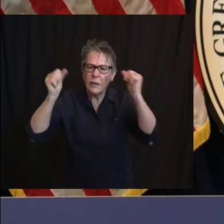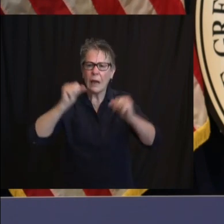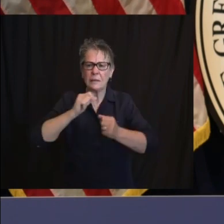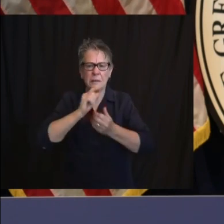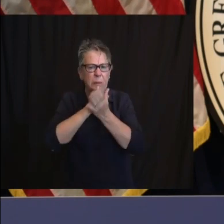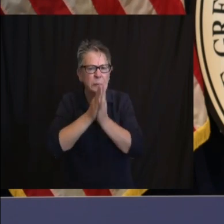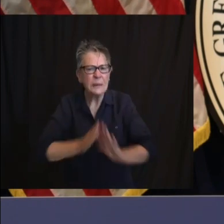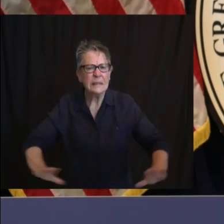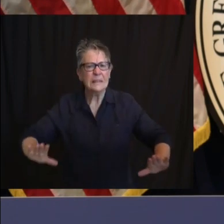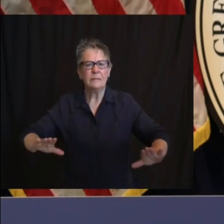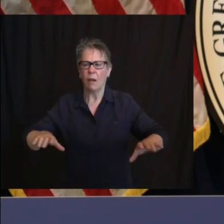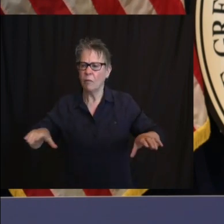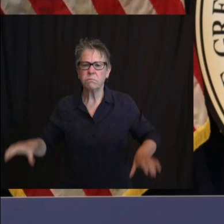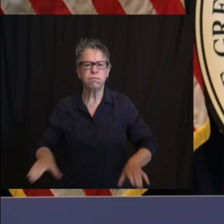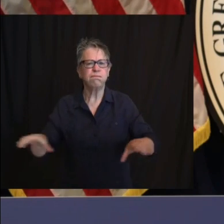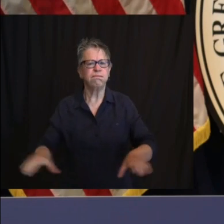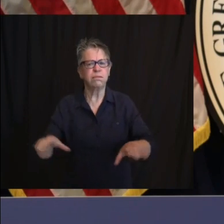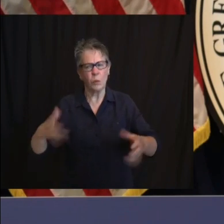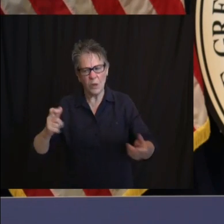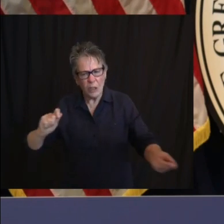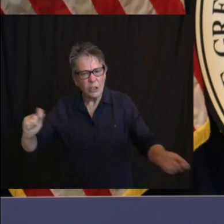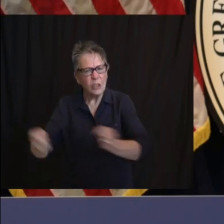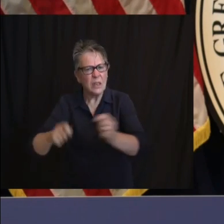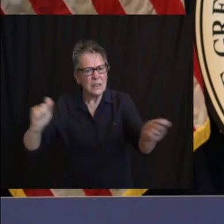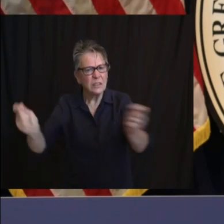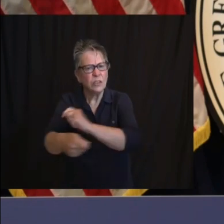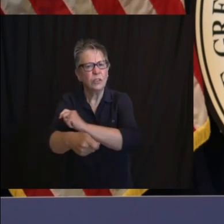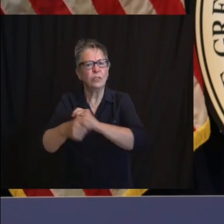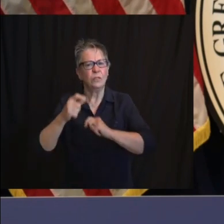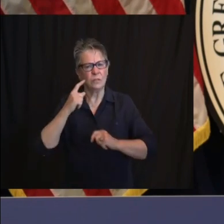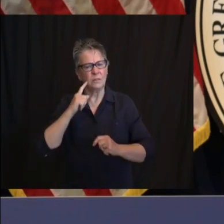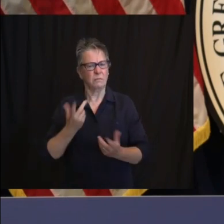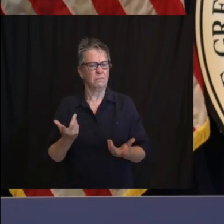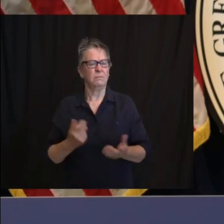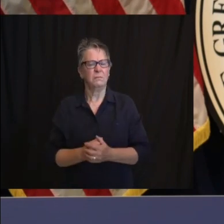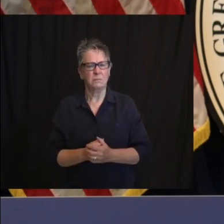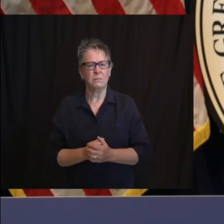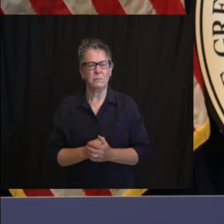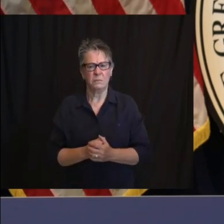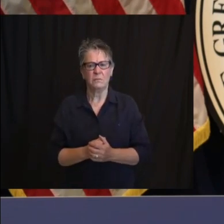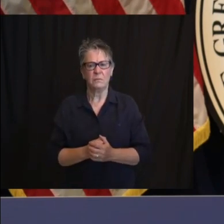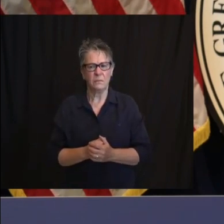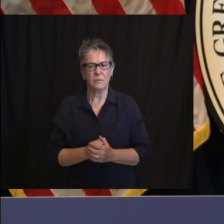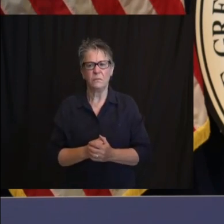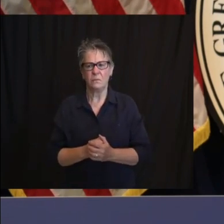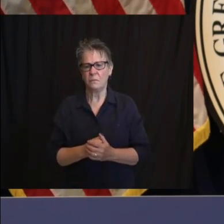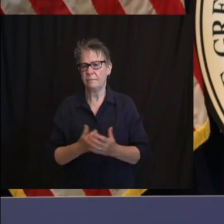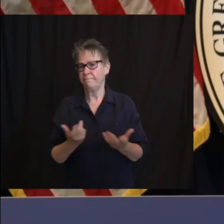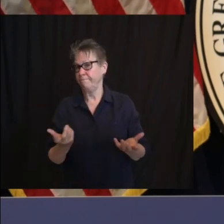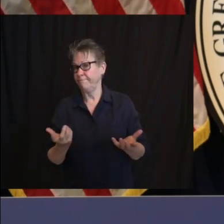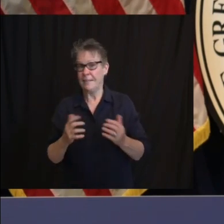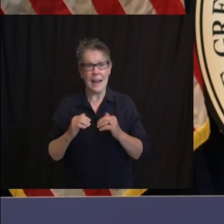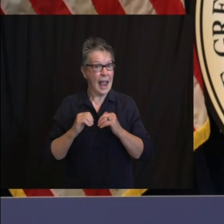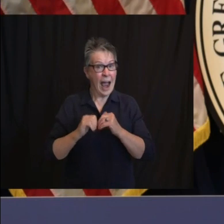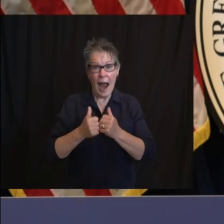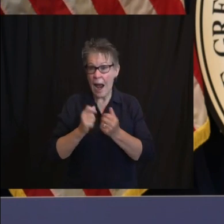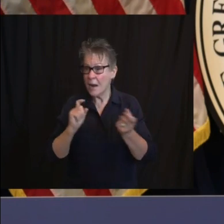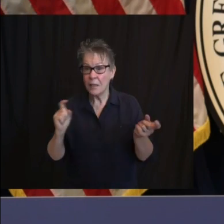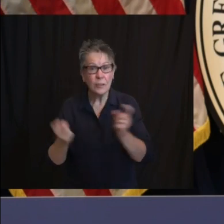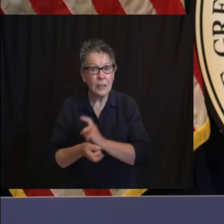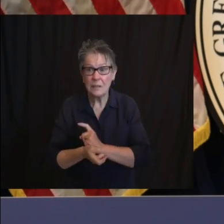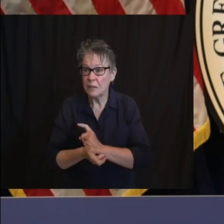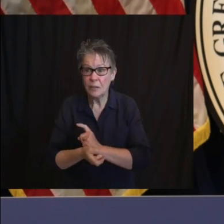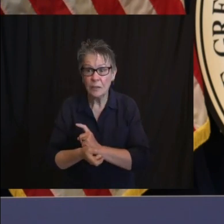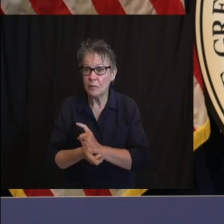As I said the other day, whether it's through the passing of tragedy and the death of murder of George